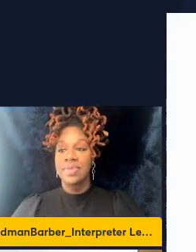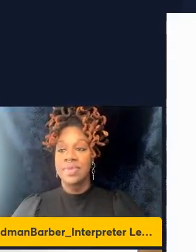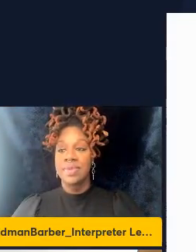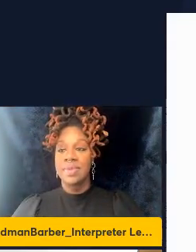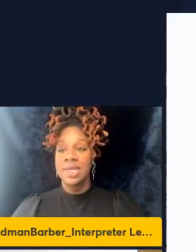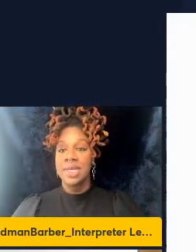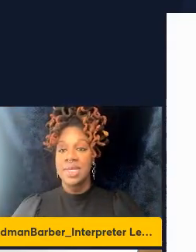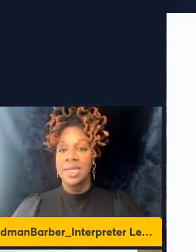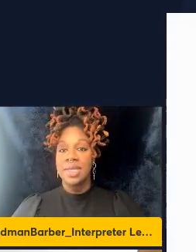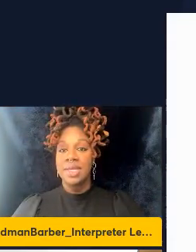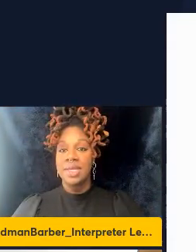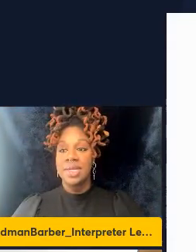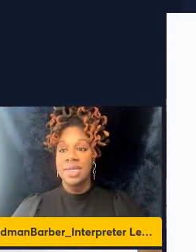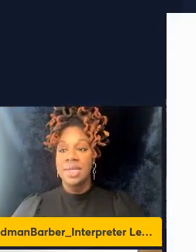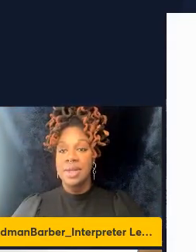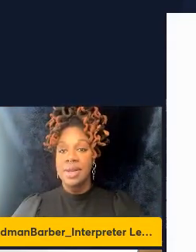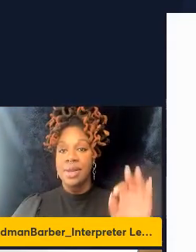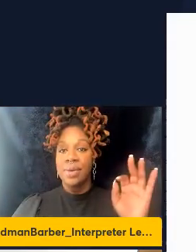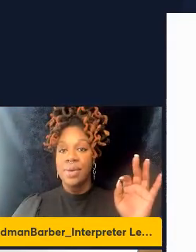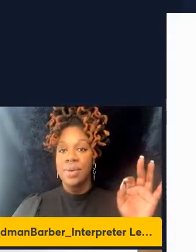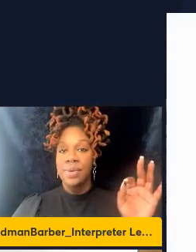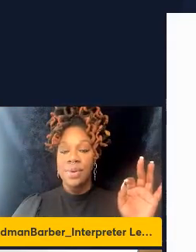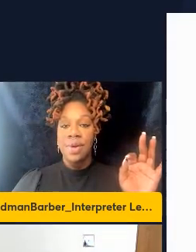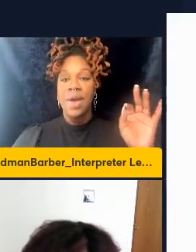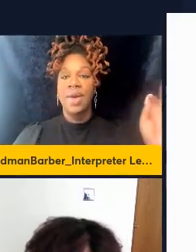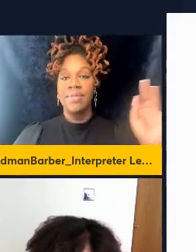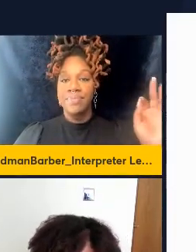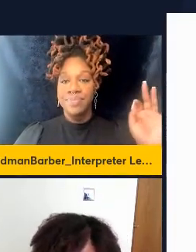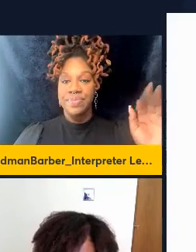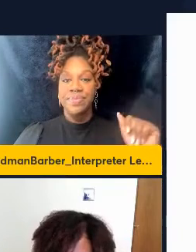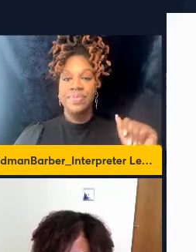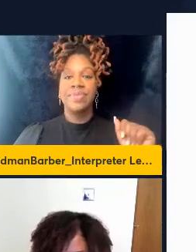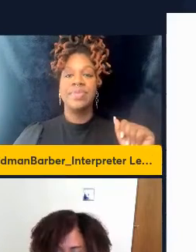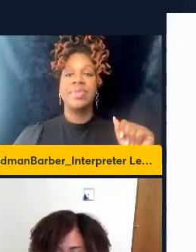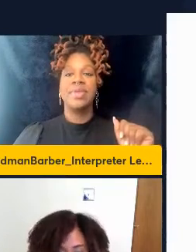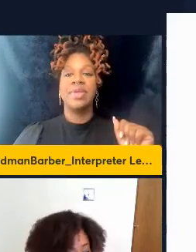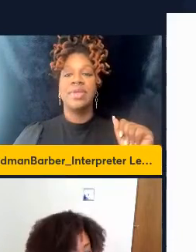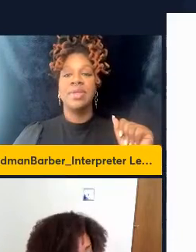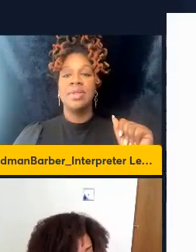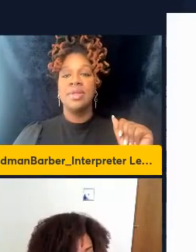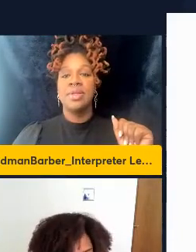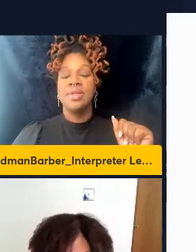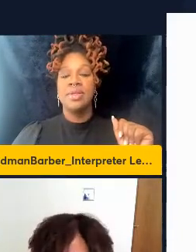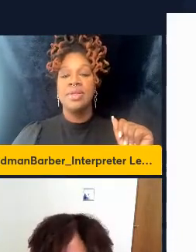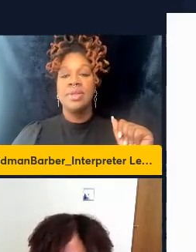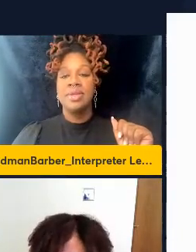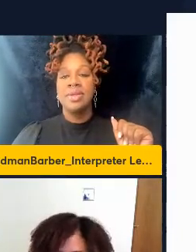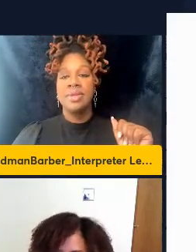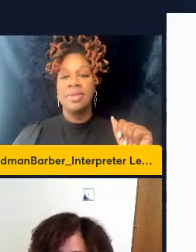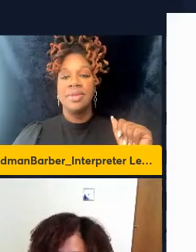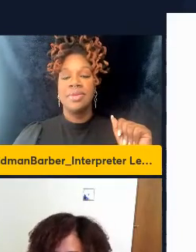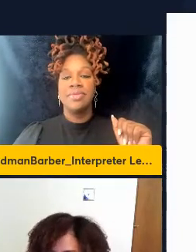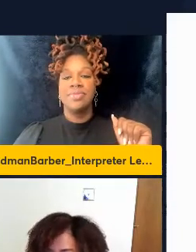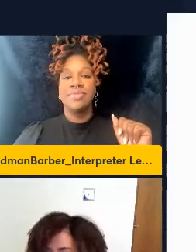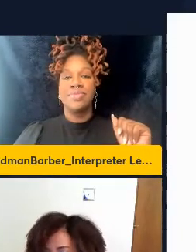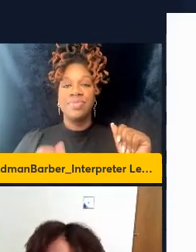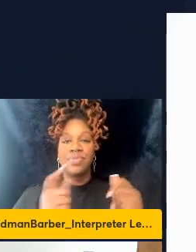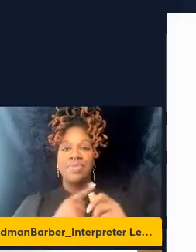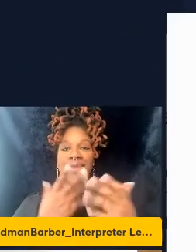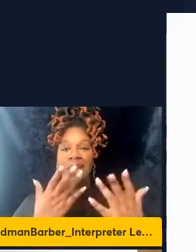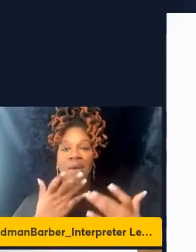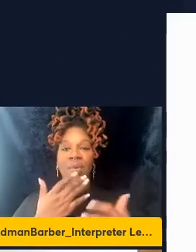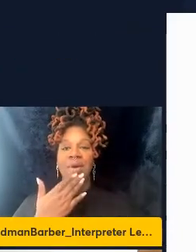Okay. Perfect. Well, first of all, I would like to thank